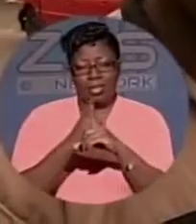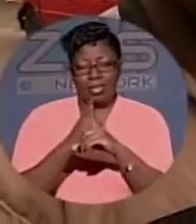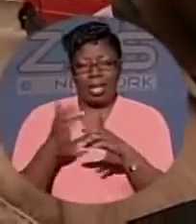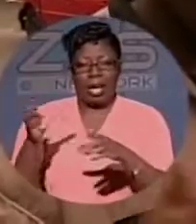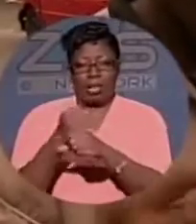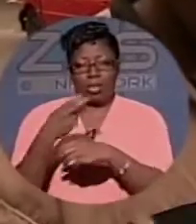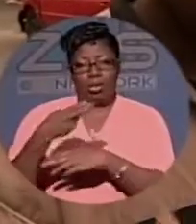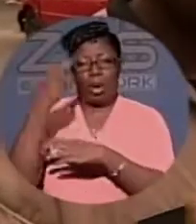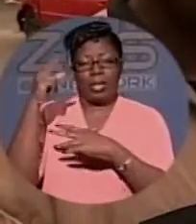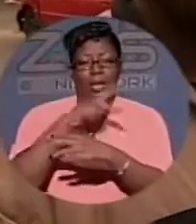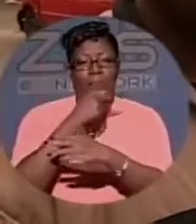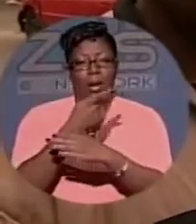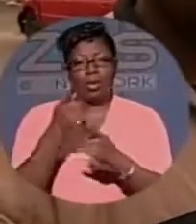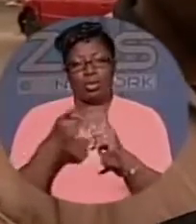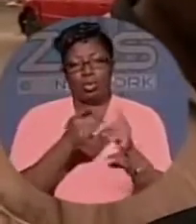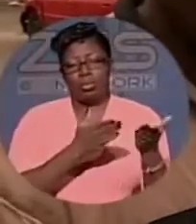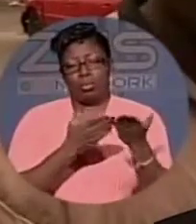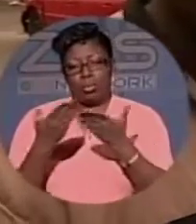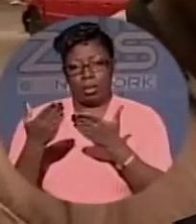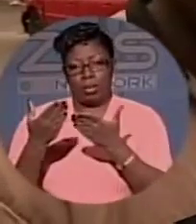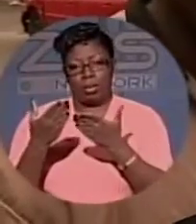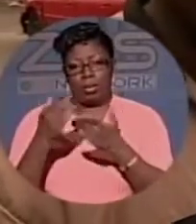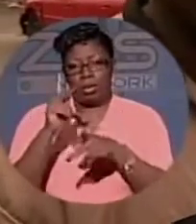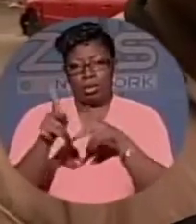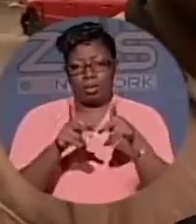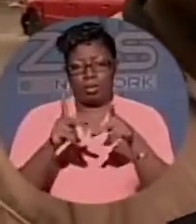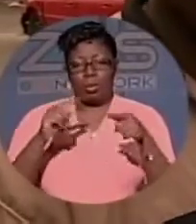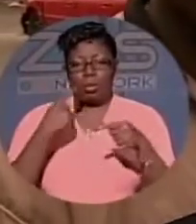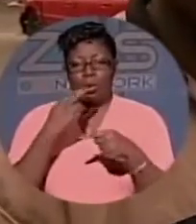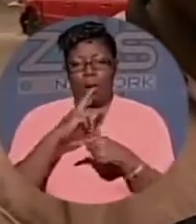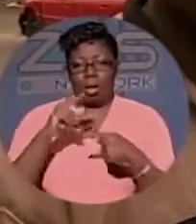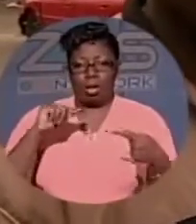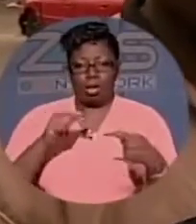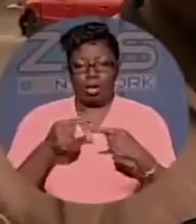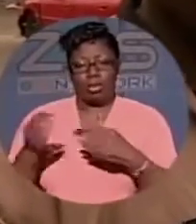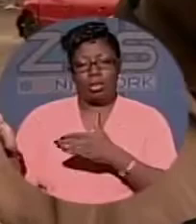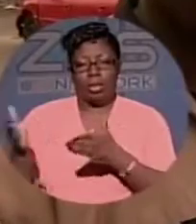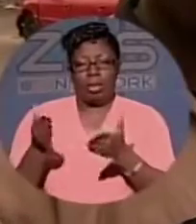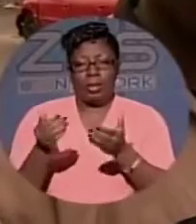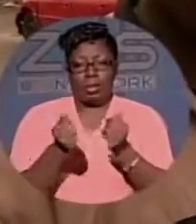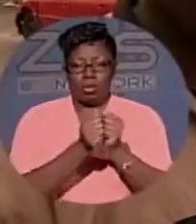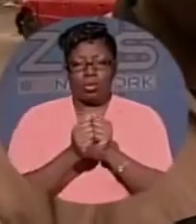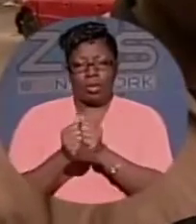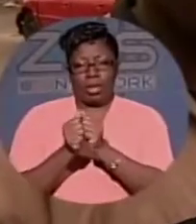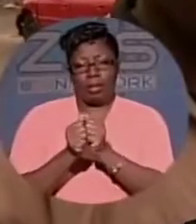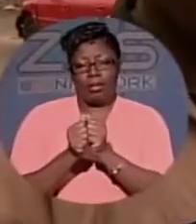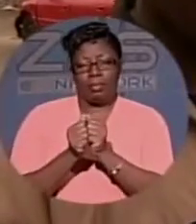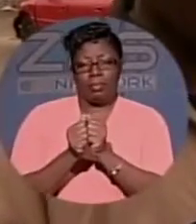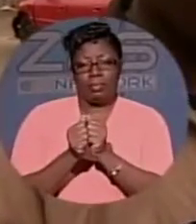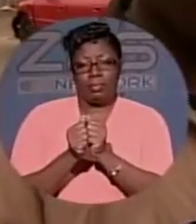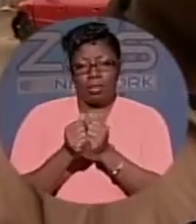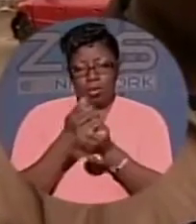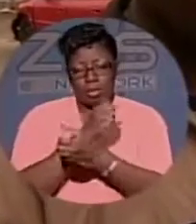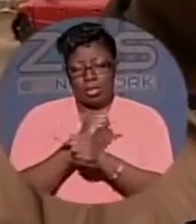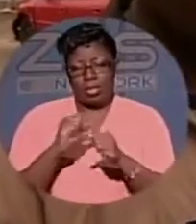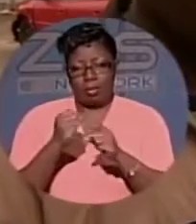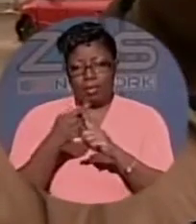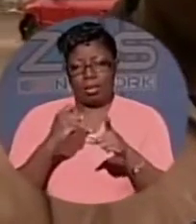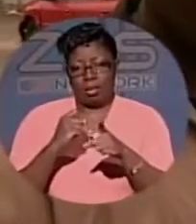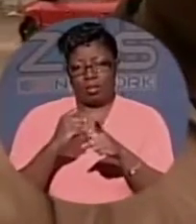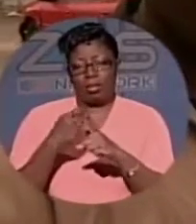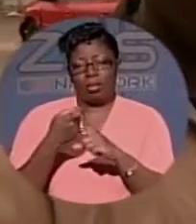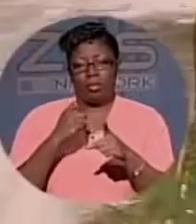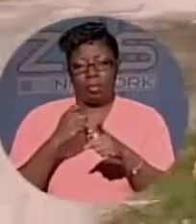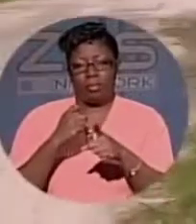power bring our people who are hurting, bring them together and try to stave off some of these very, very unfortunate